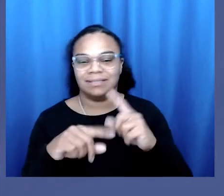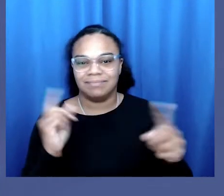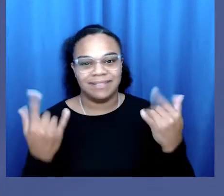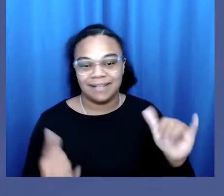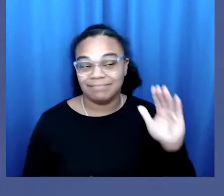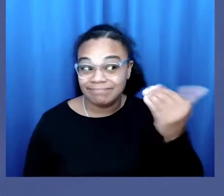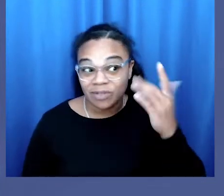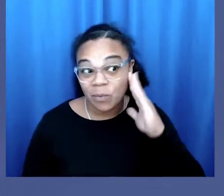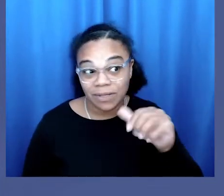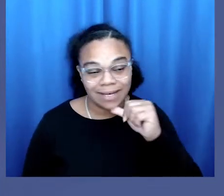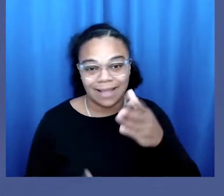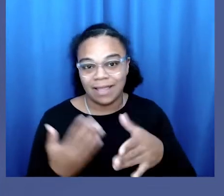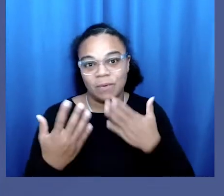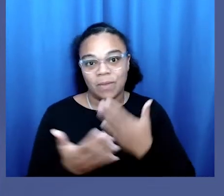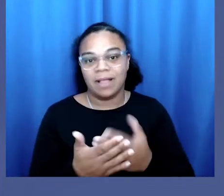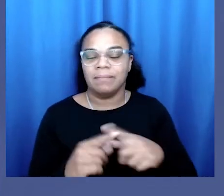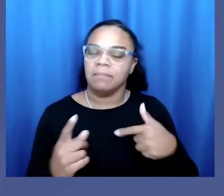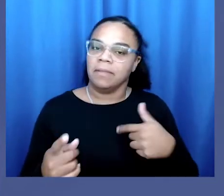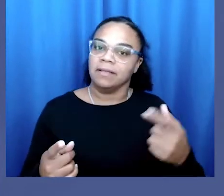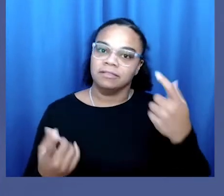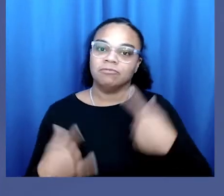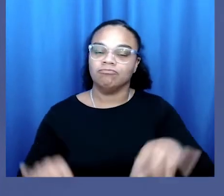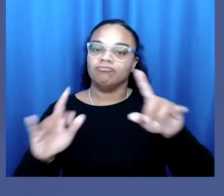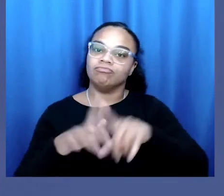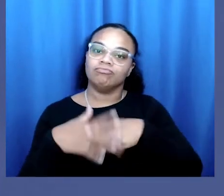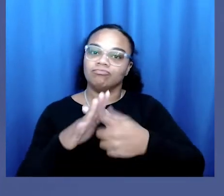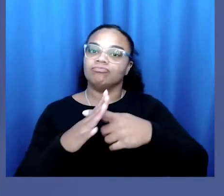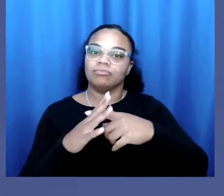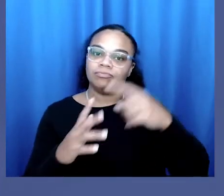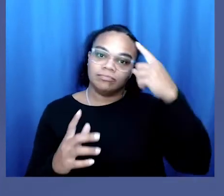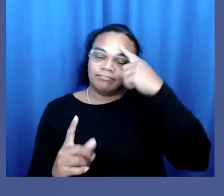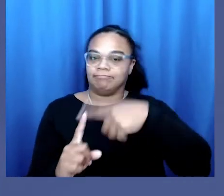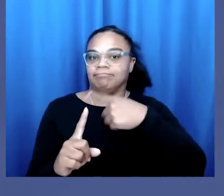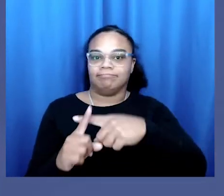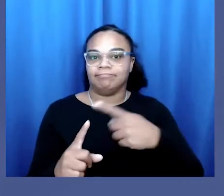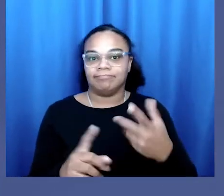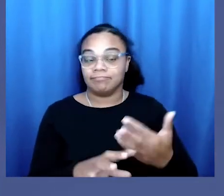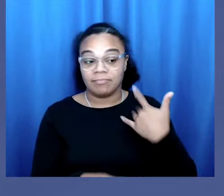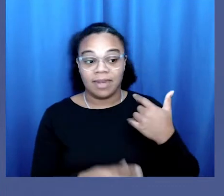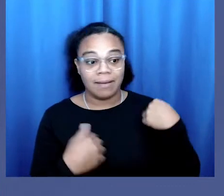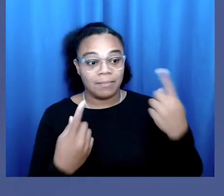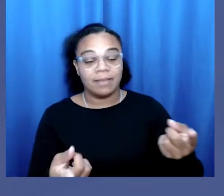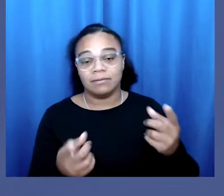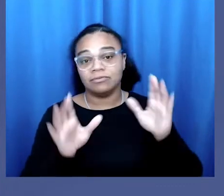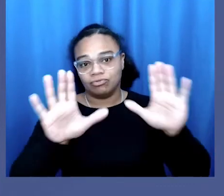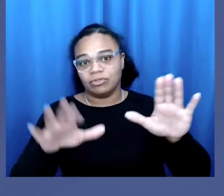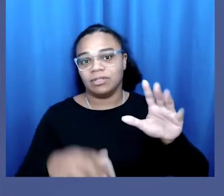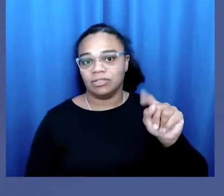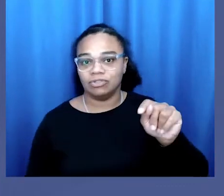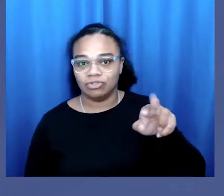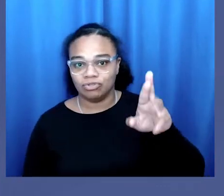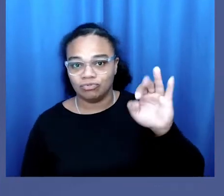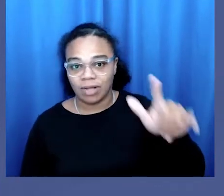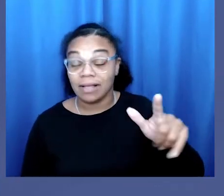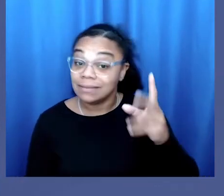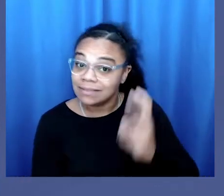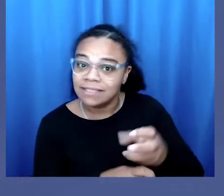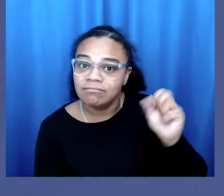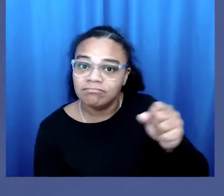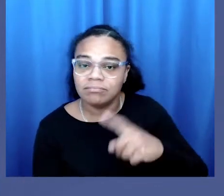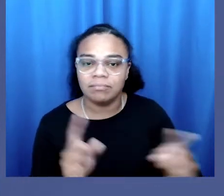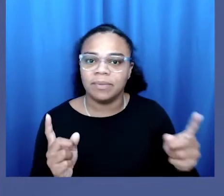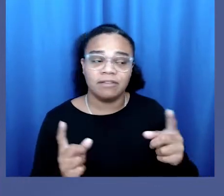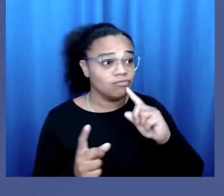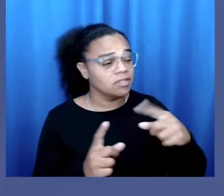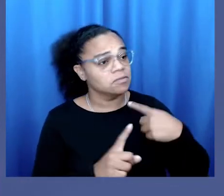that it was not going to end well, I started to pick myself back up. It had been an incredible trial. Although difficult, I could not think of